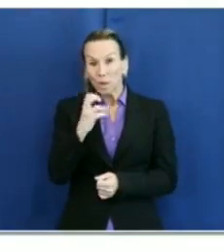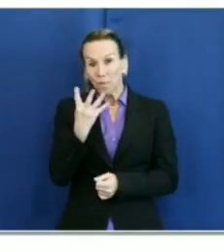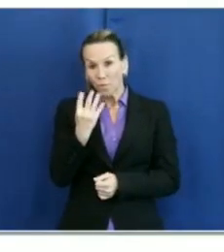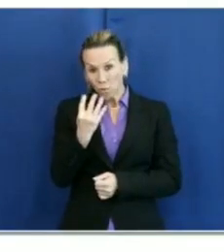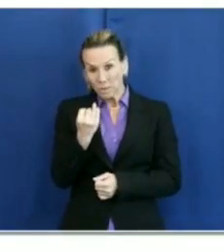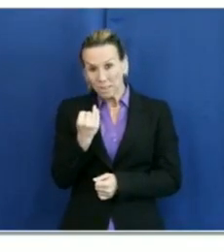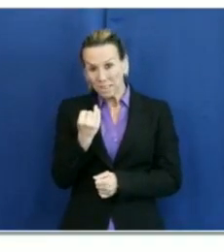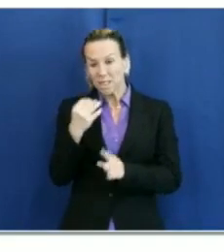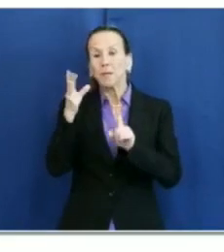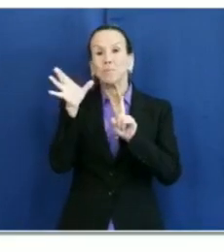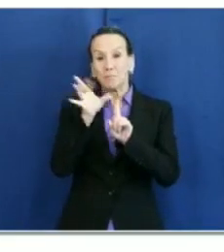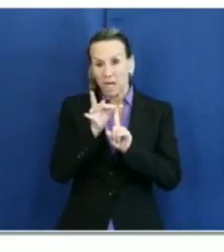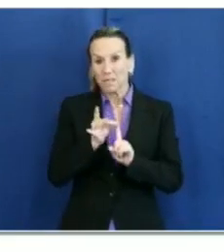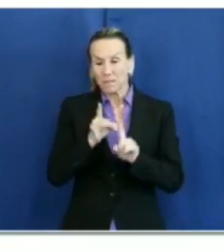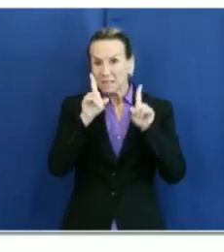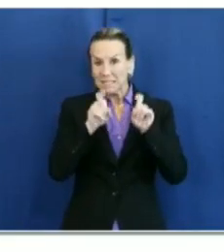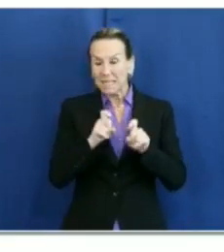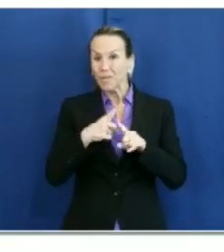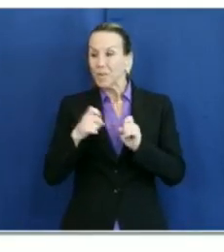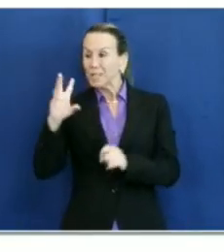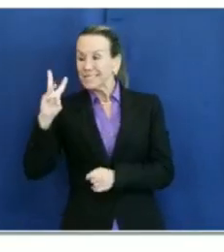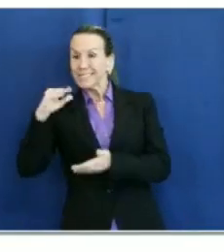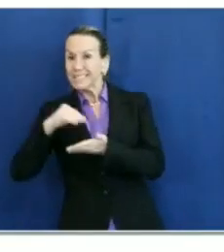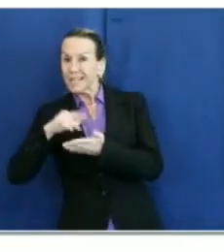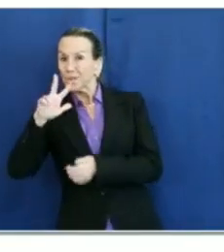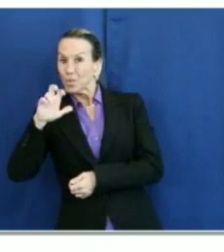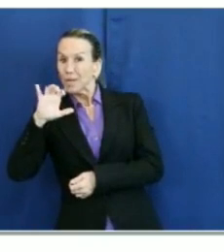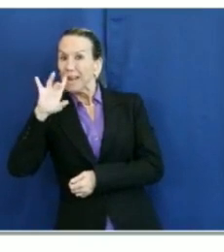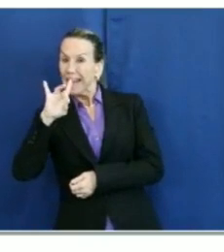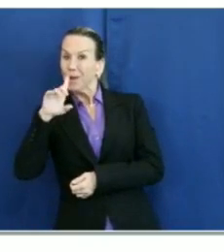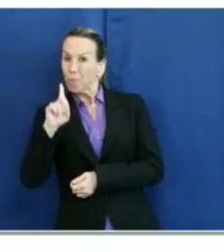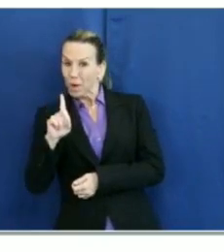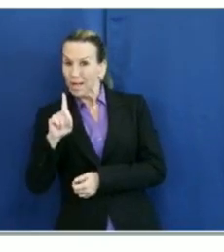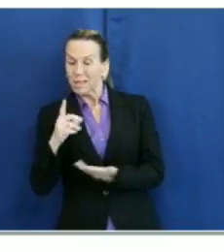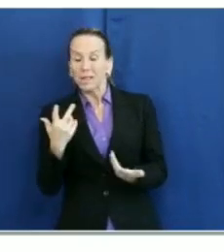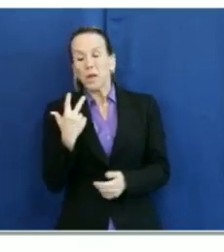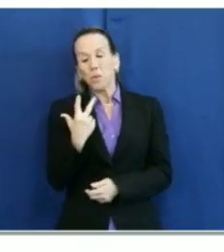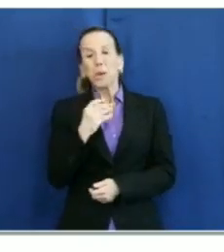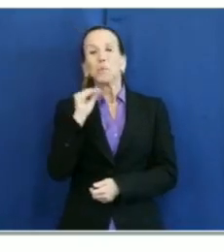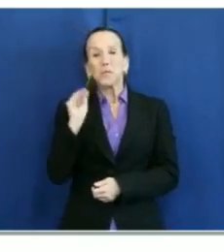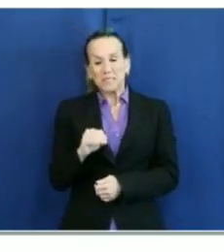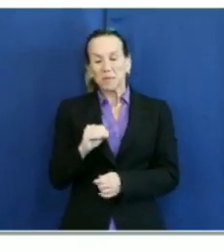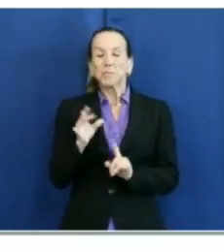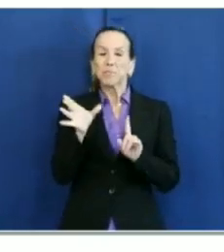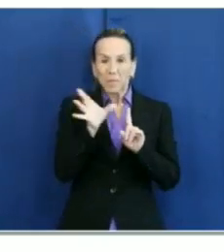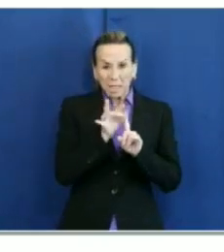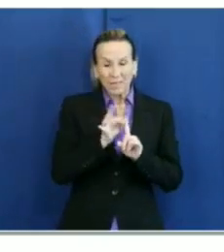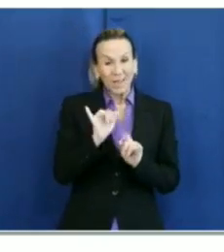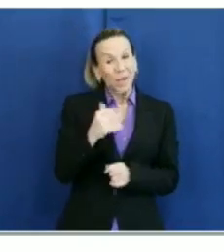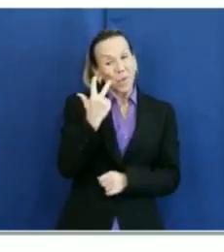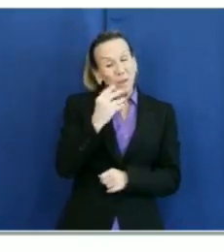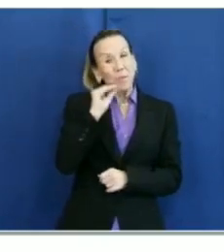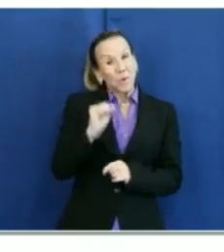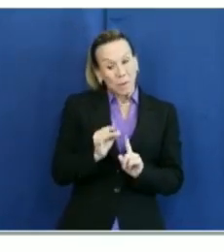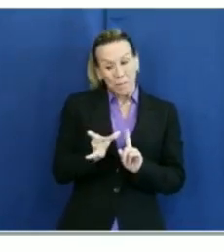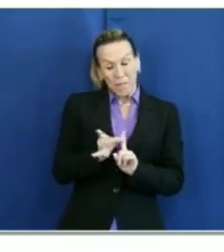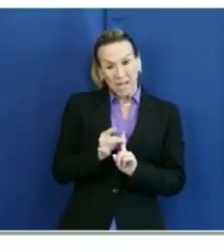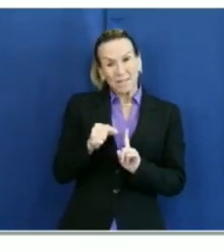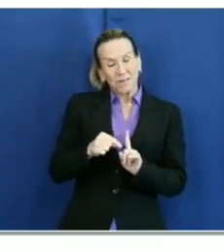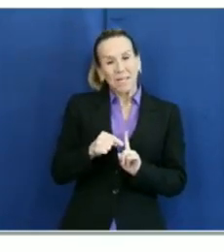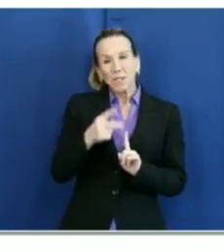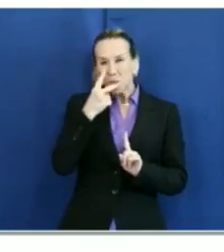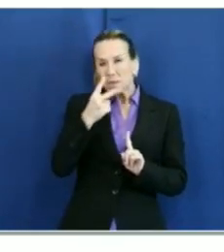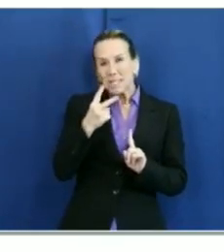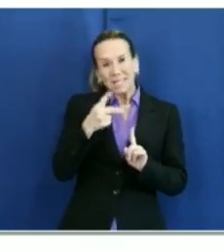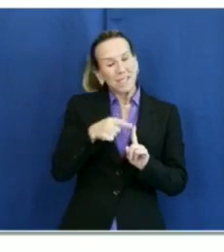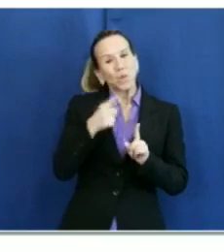positive tests out of 6,781, 3% percentage of positive. Again, the percentage of positive continues to trend